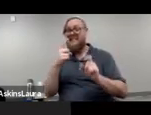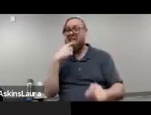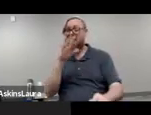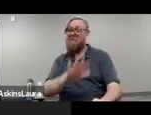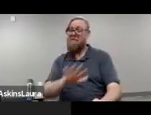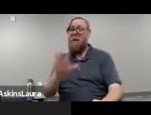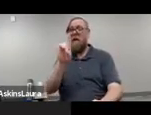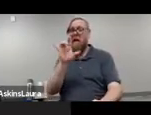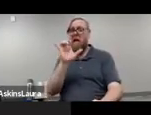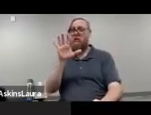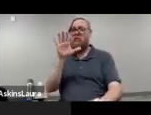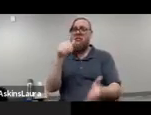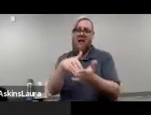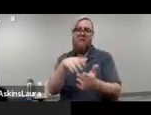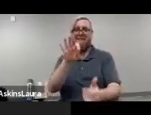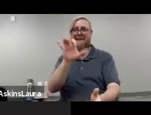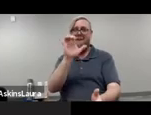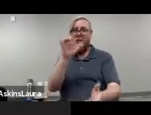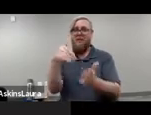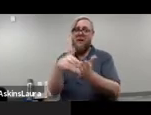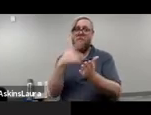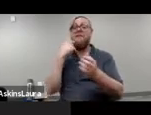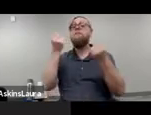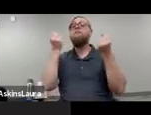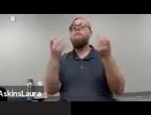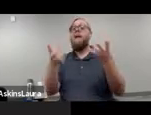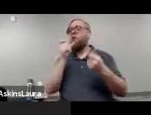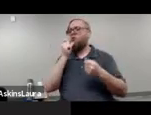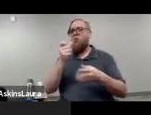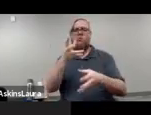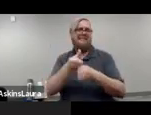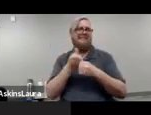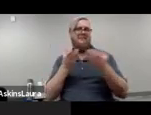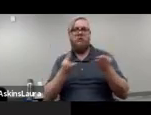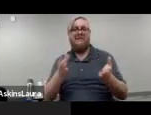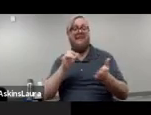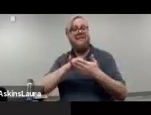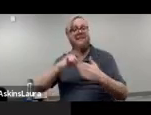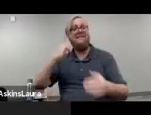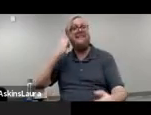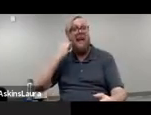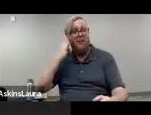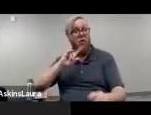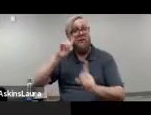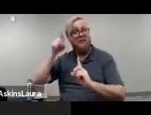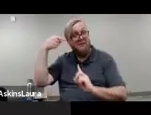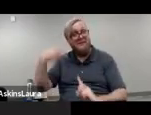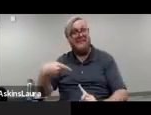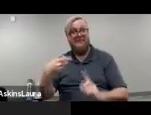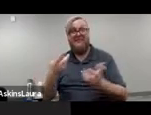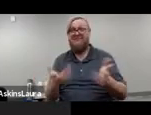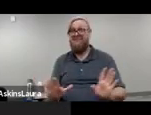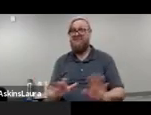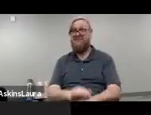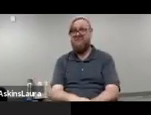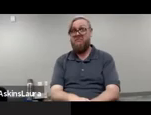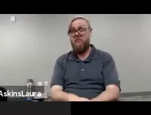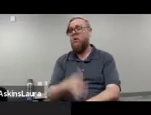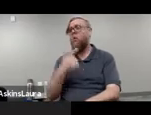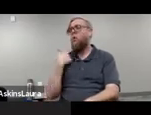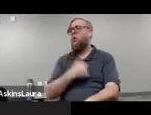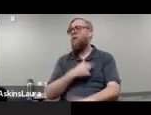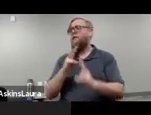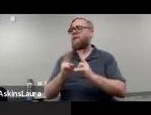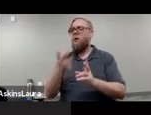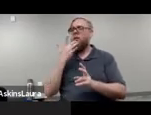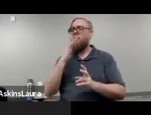Okay. In total, because there's a whole bunch who don't receive services. California. California alone. Okay. All right. Um, we are fortunate to